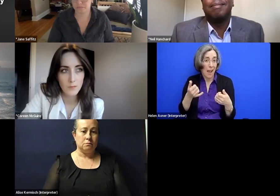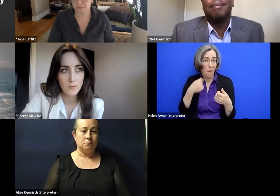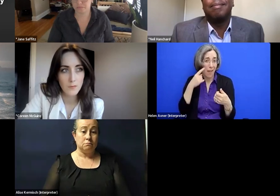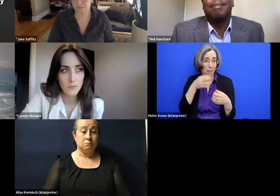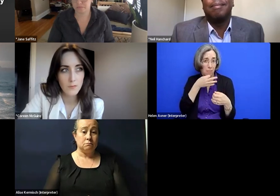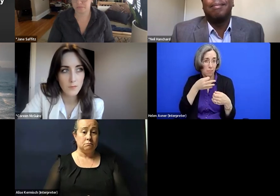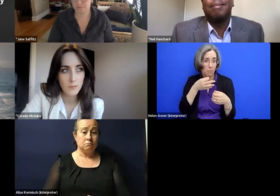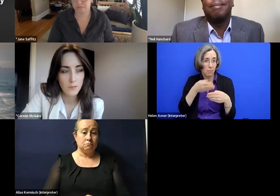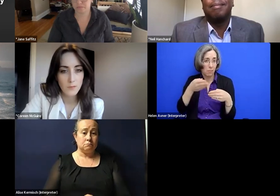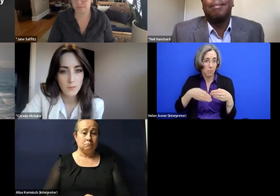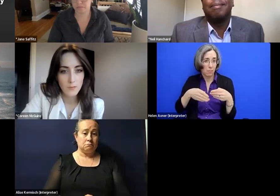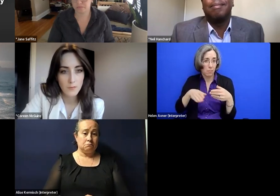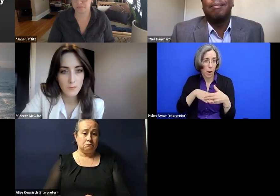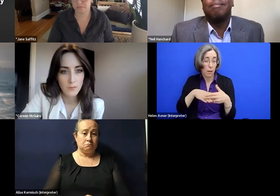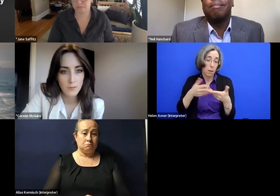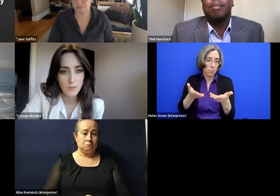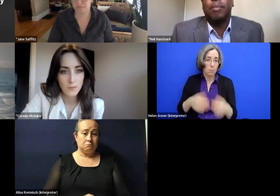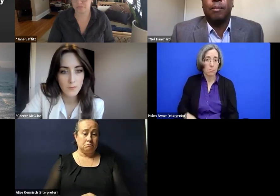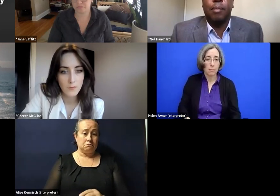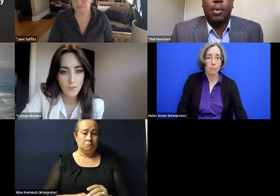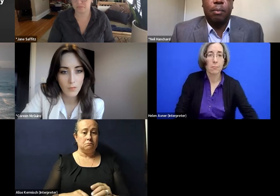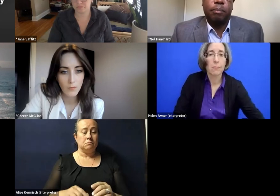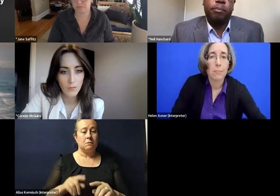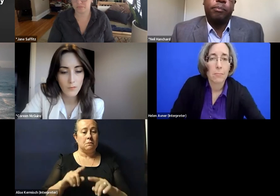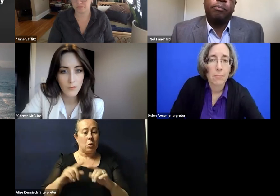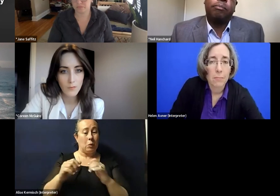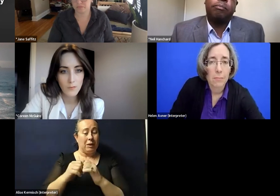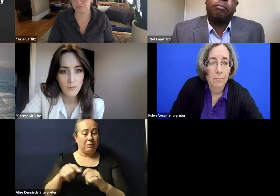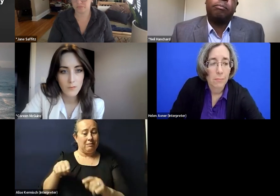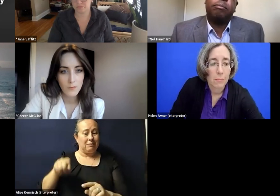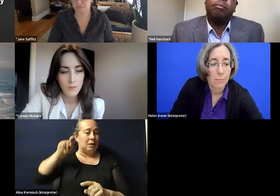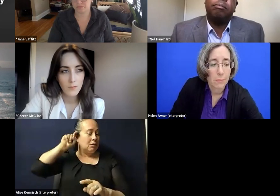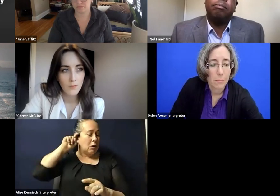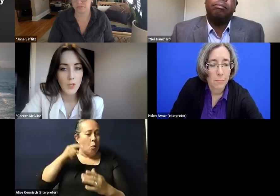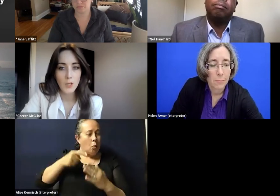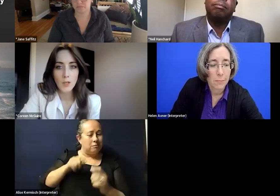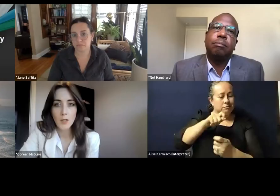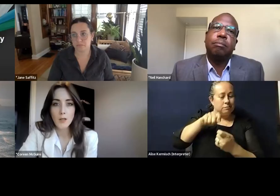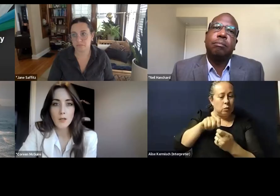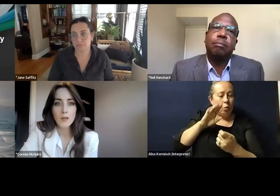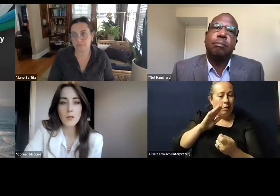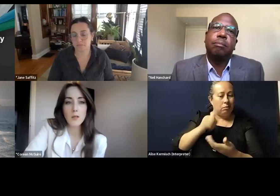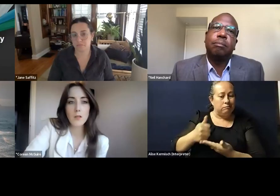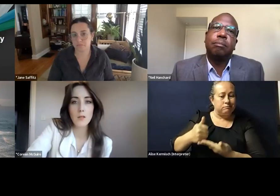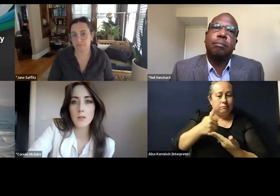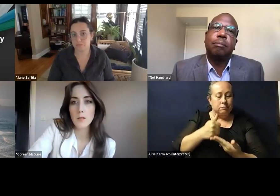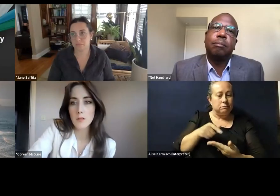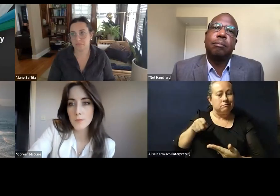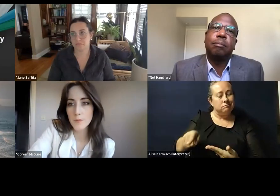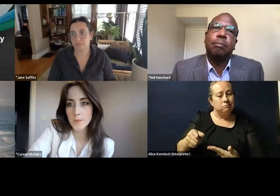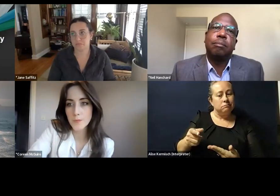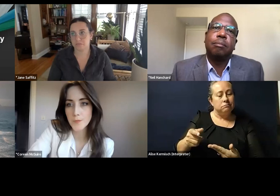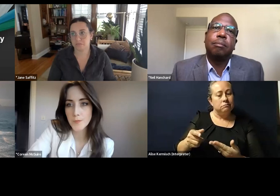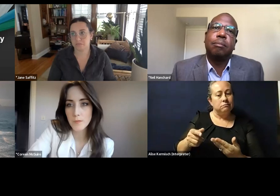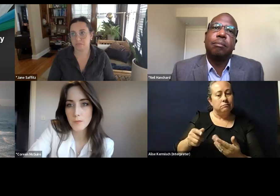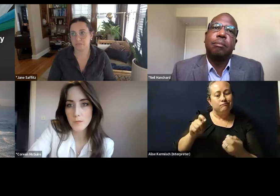uh, you know, especially with the latest iteration of the technology that they understand what, uh,